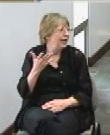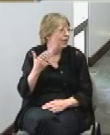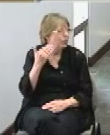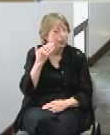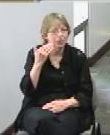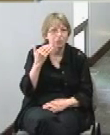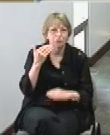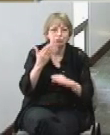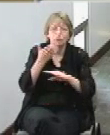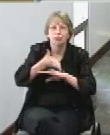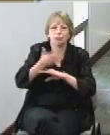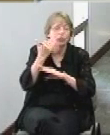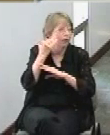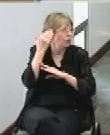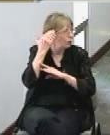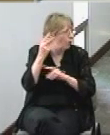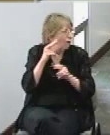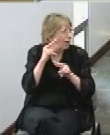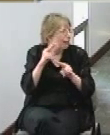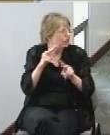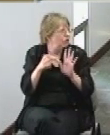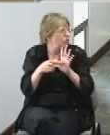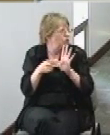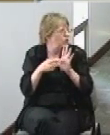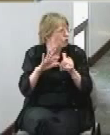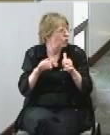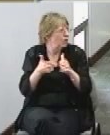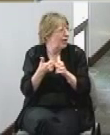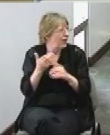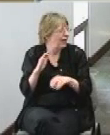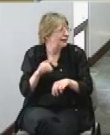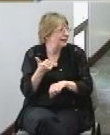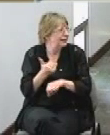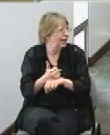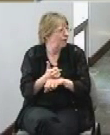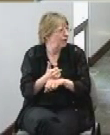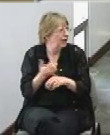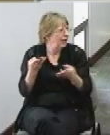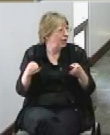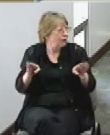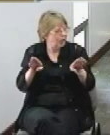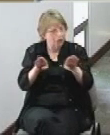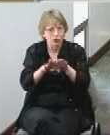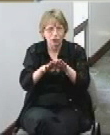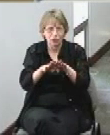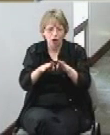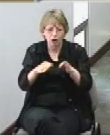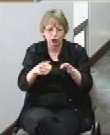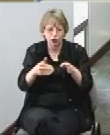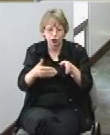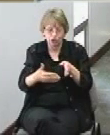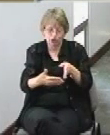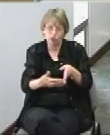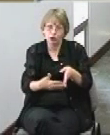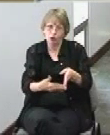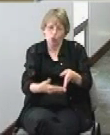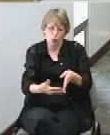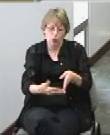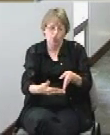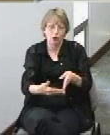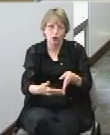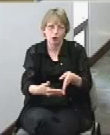view that shows the layout and that the dark area in the corner is our